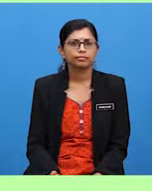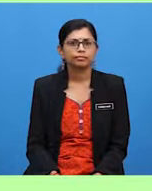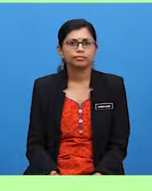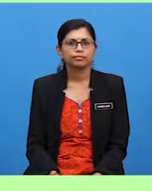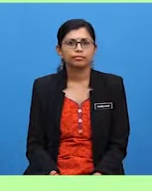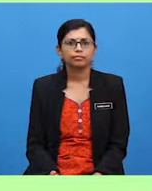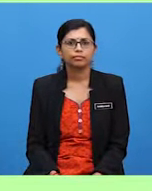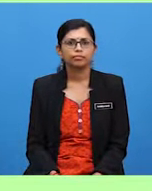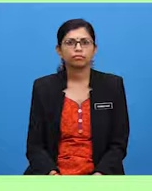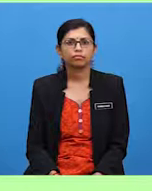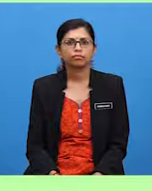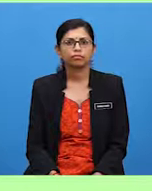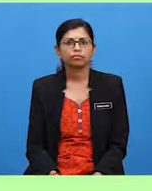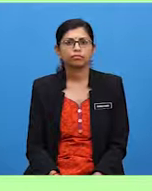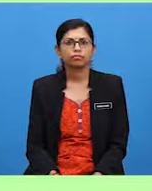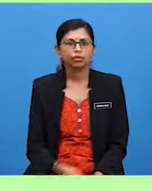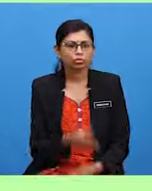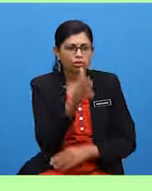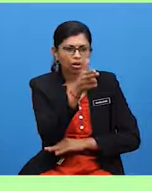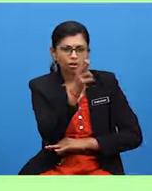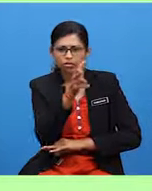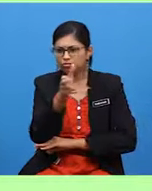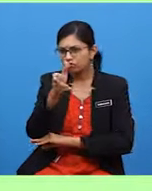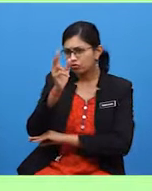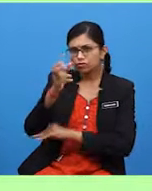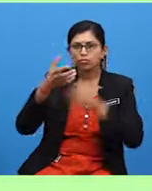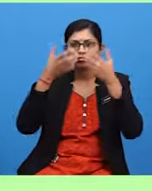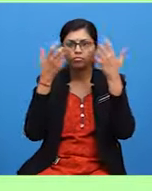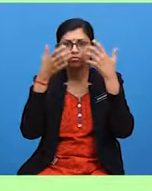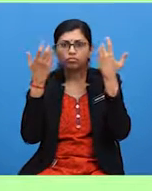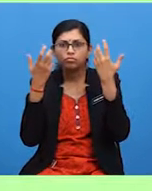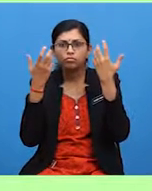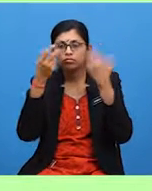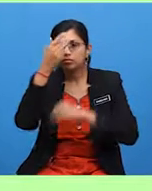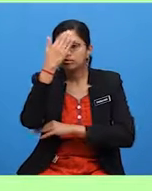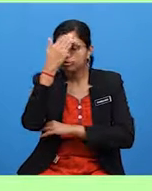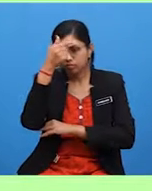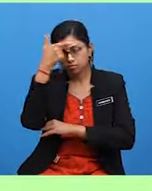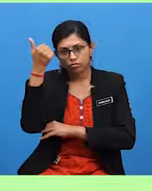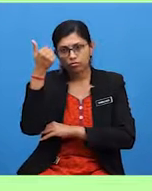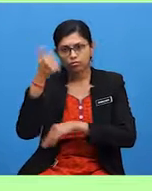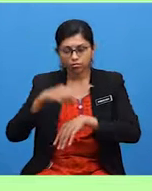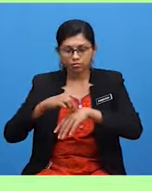It's illegal but people still hunt the tiger for its skin.